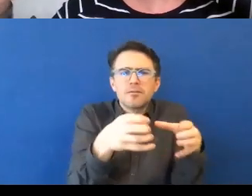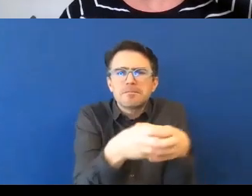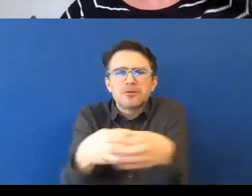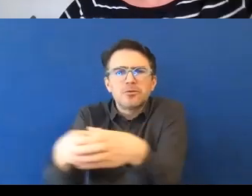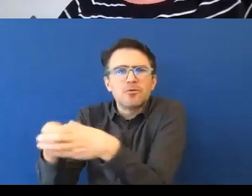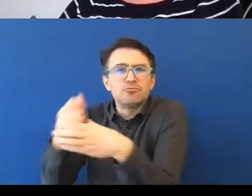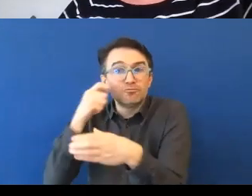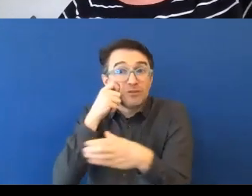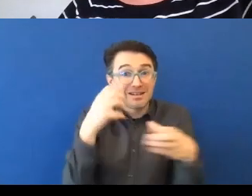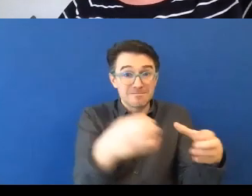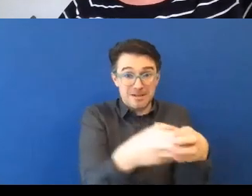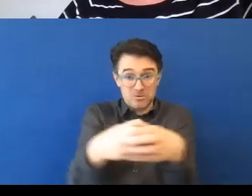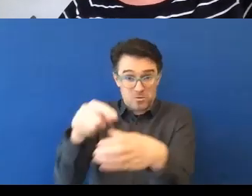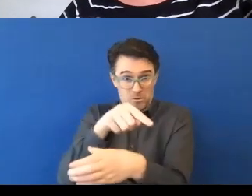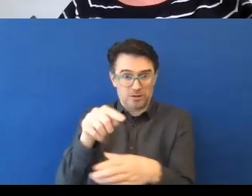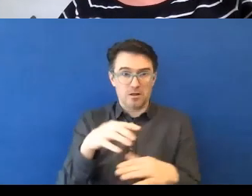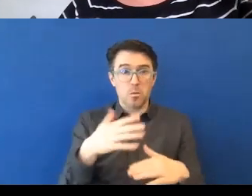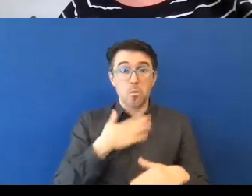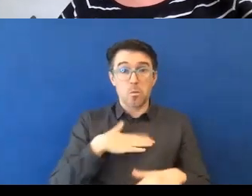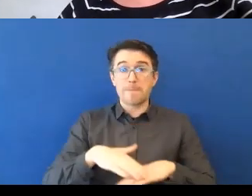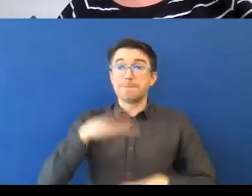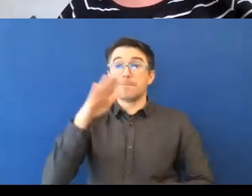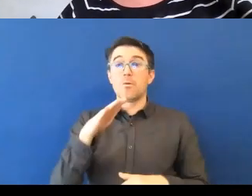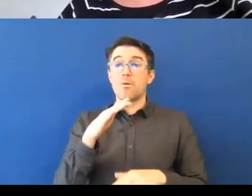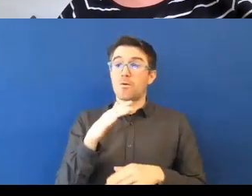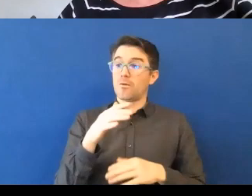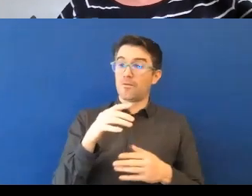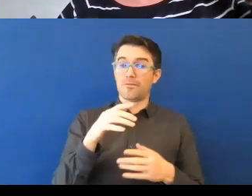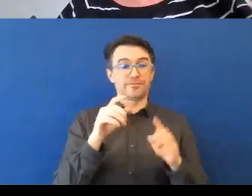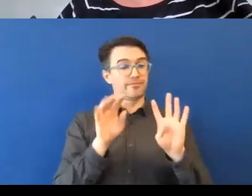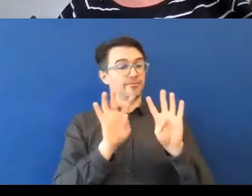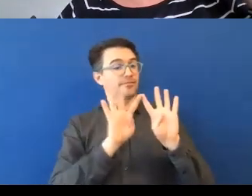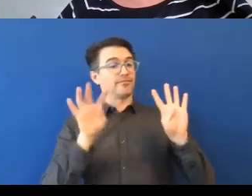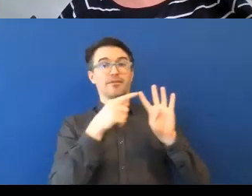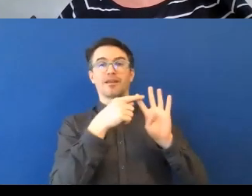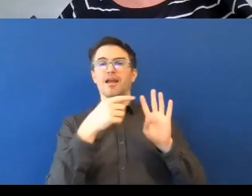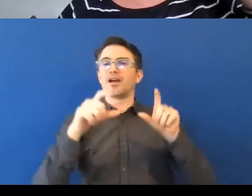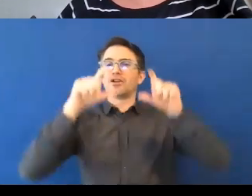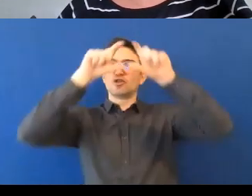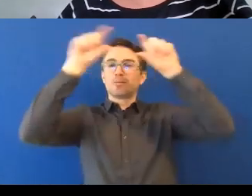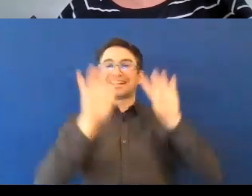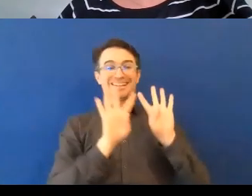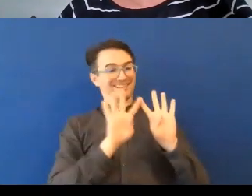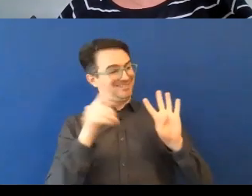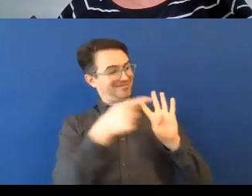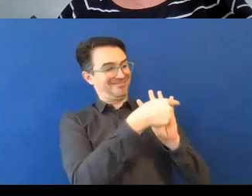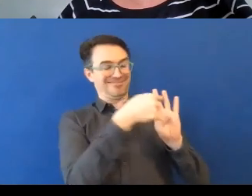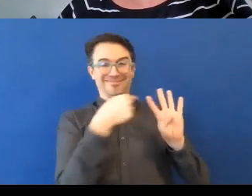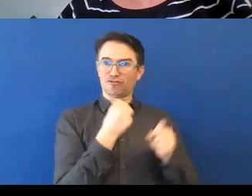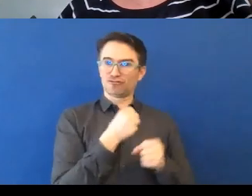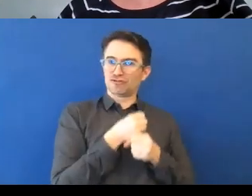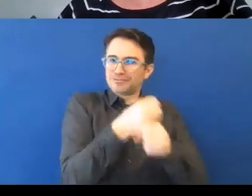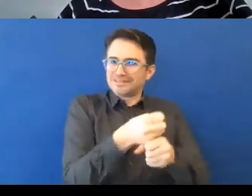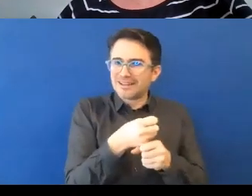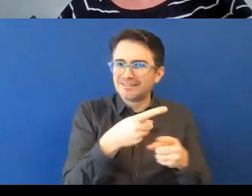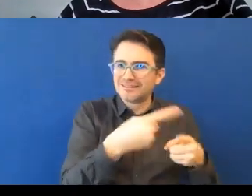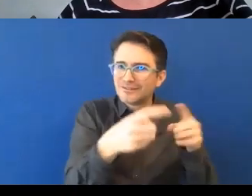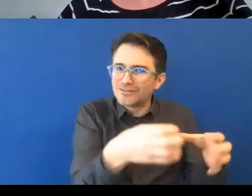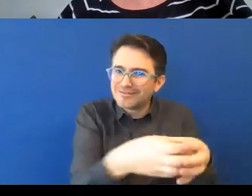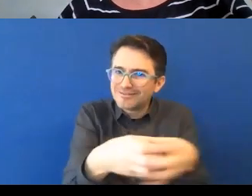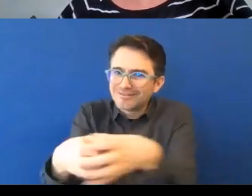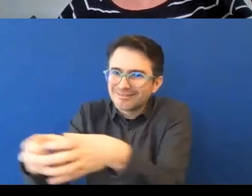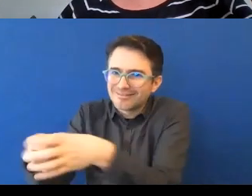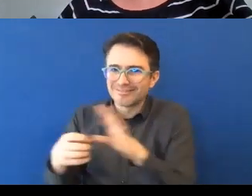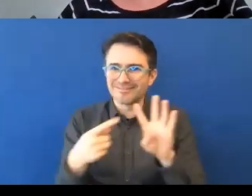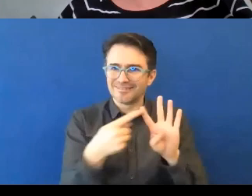teams anymore. And the other one is coaching and mentoring. And those are the two things that work in improving racial